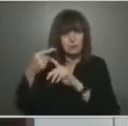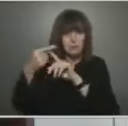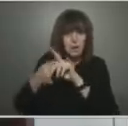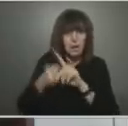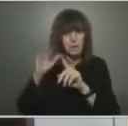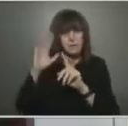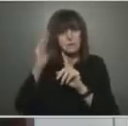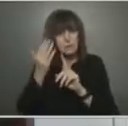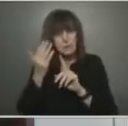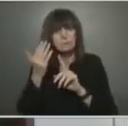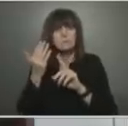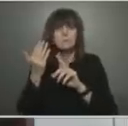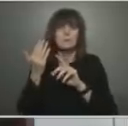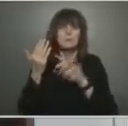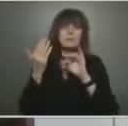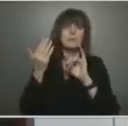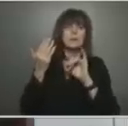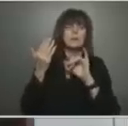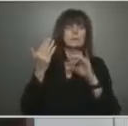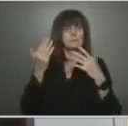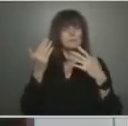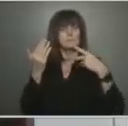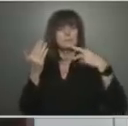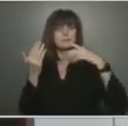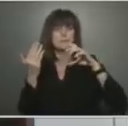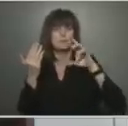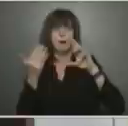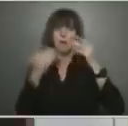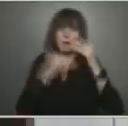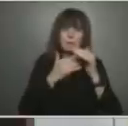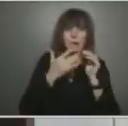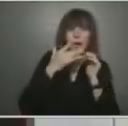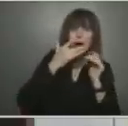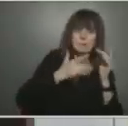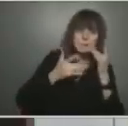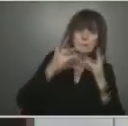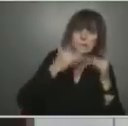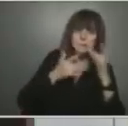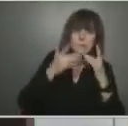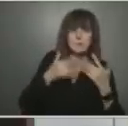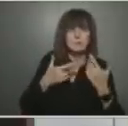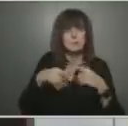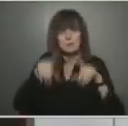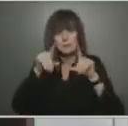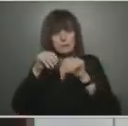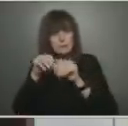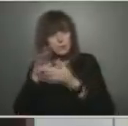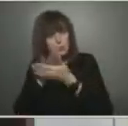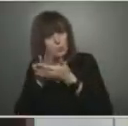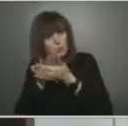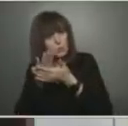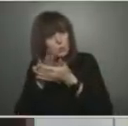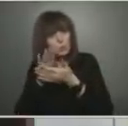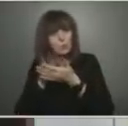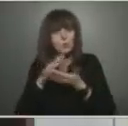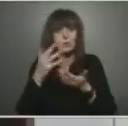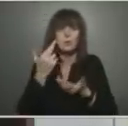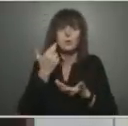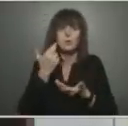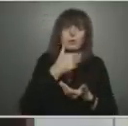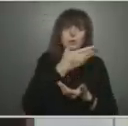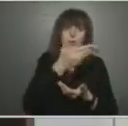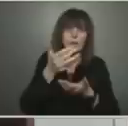testing, COVID information in schools. Now you're removing contact tracing requirements. So all of those tools over the past two years